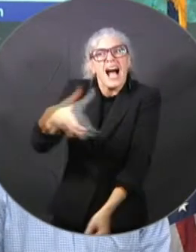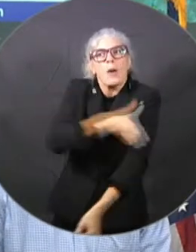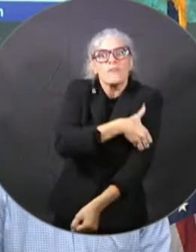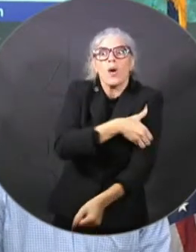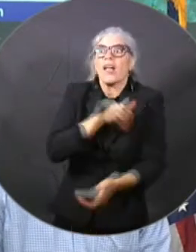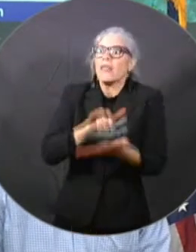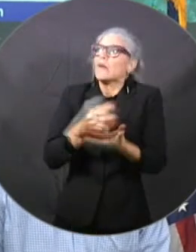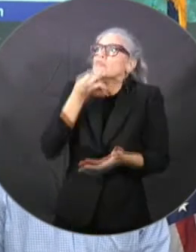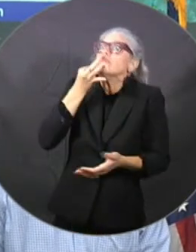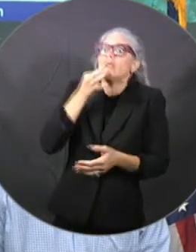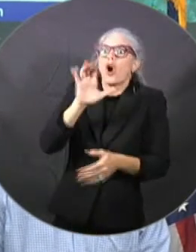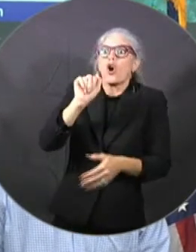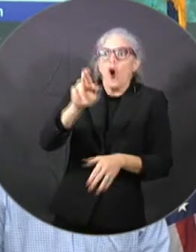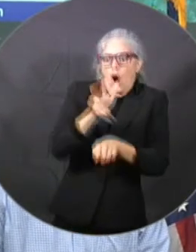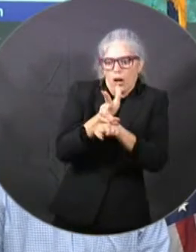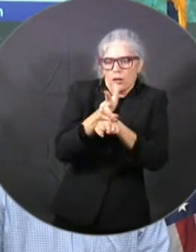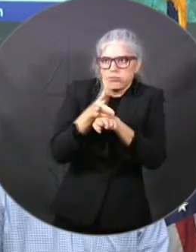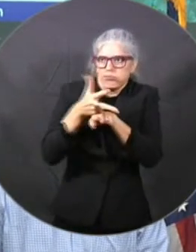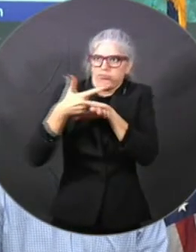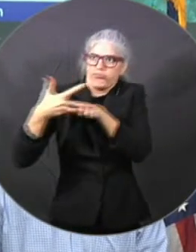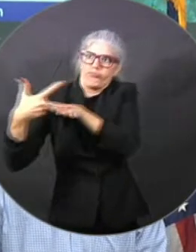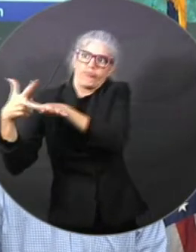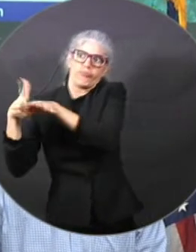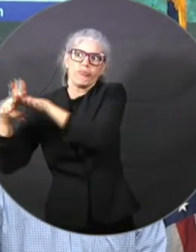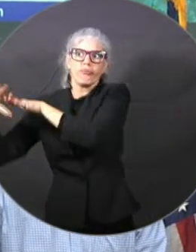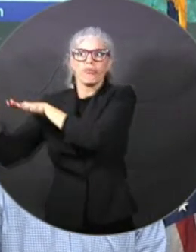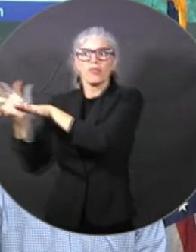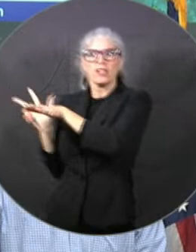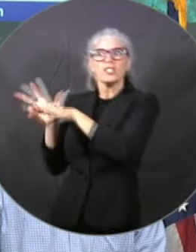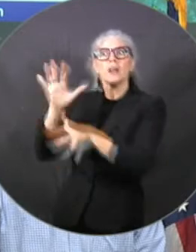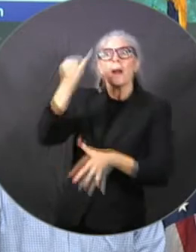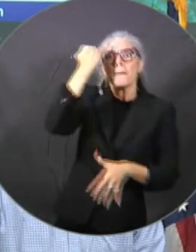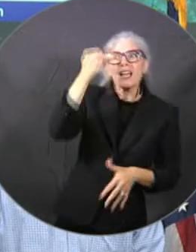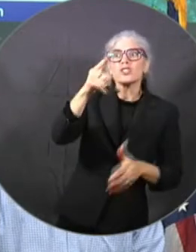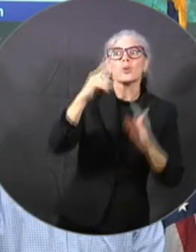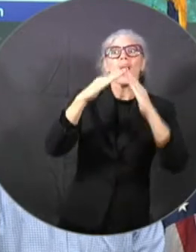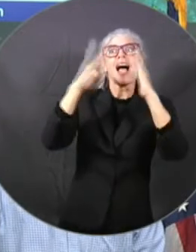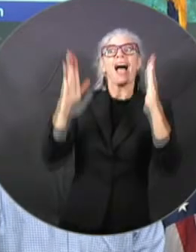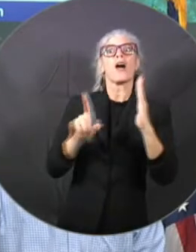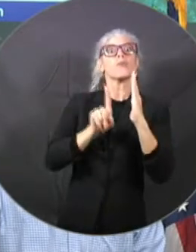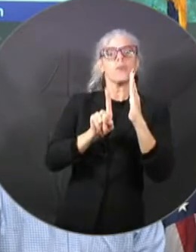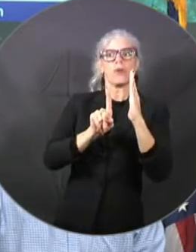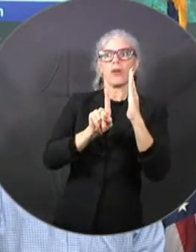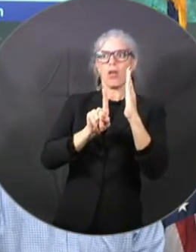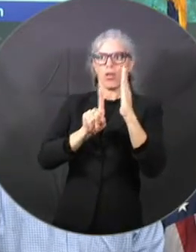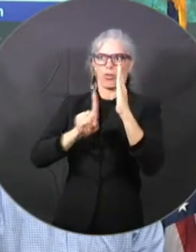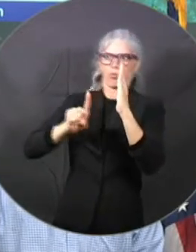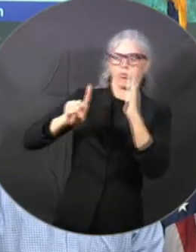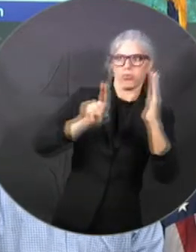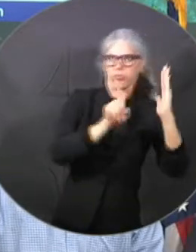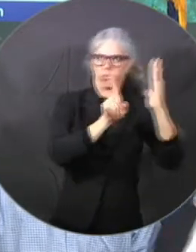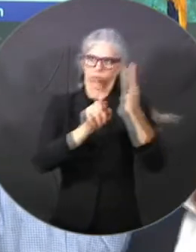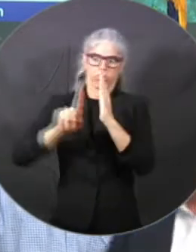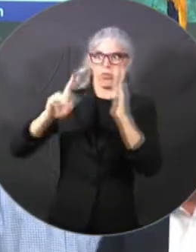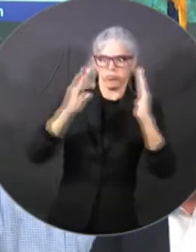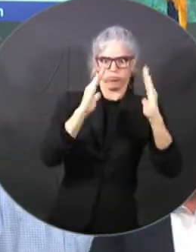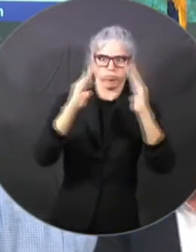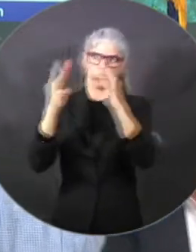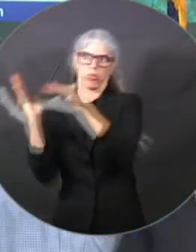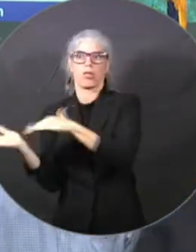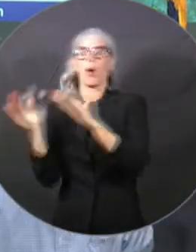the wall. You can drown. You could die from blunt force trauma. Those are deaths that are 100% preventable. In July, you said